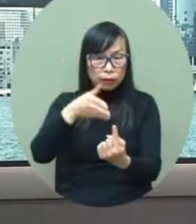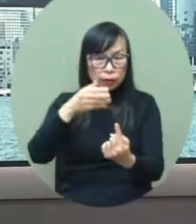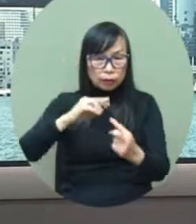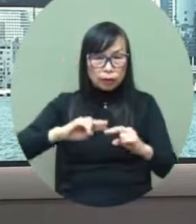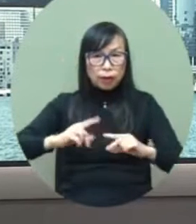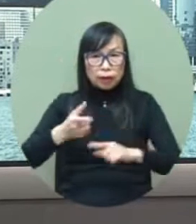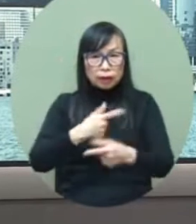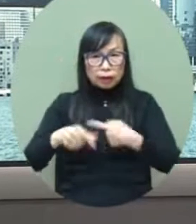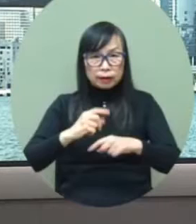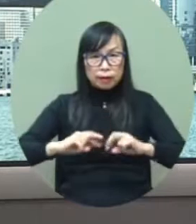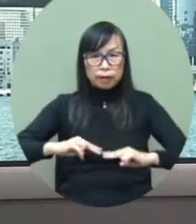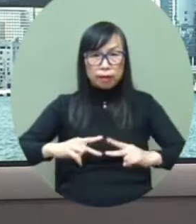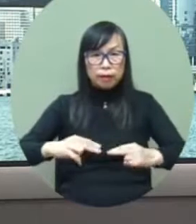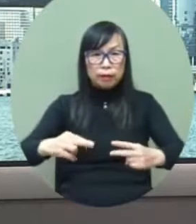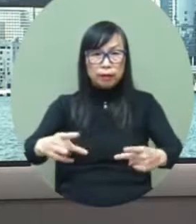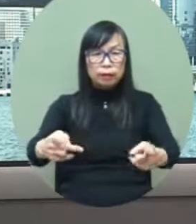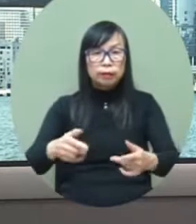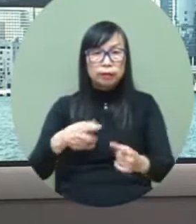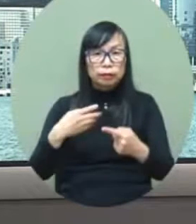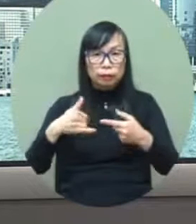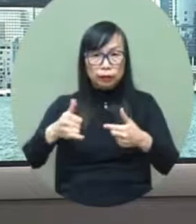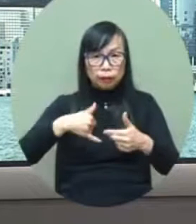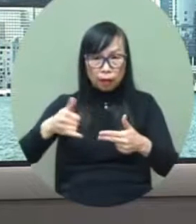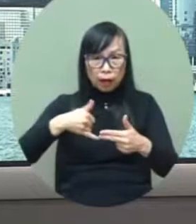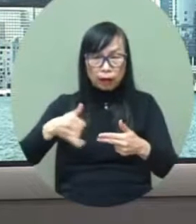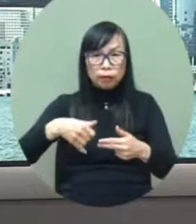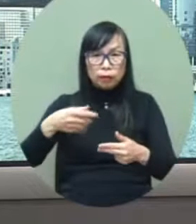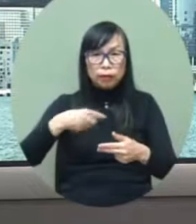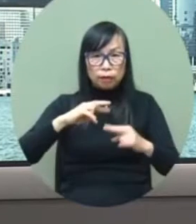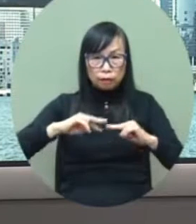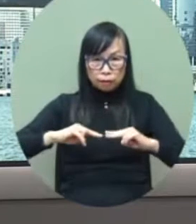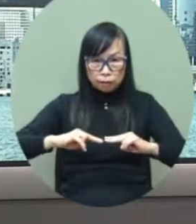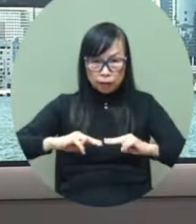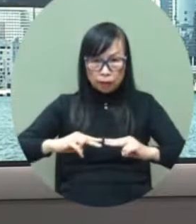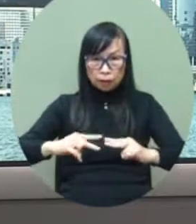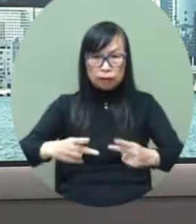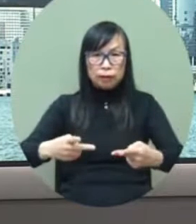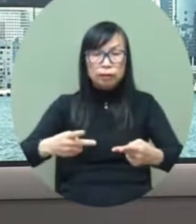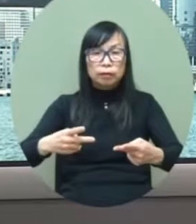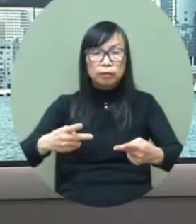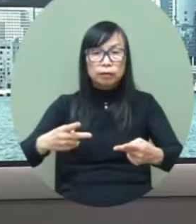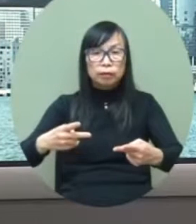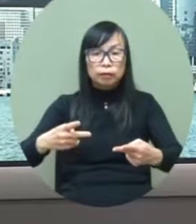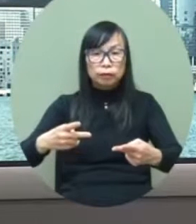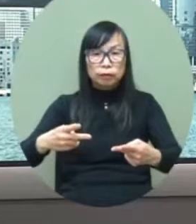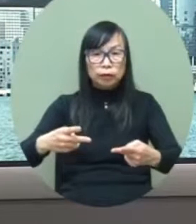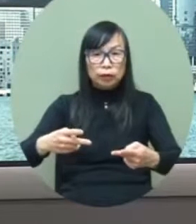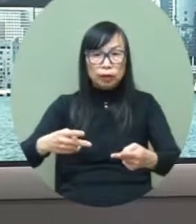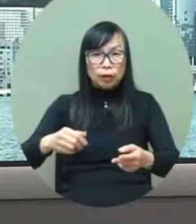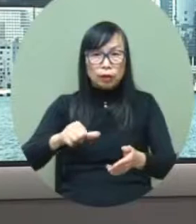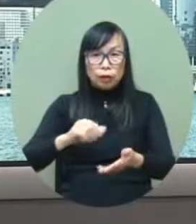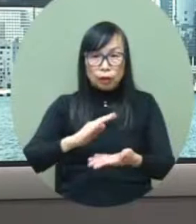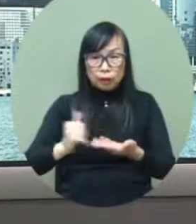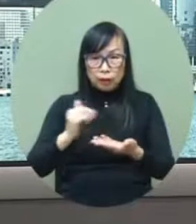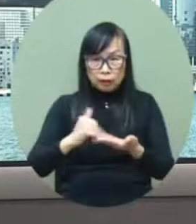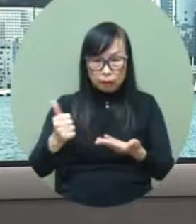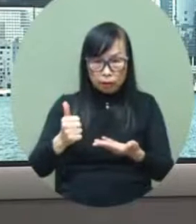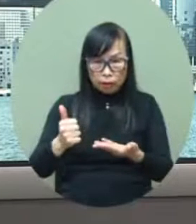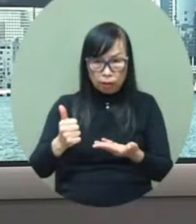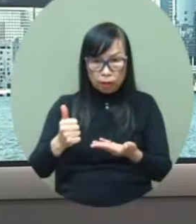new changes and second objective objective is of course to focus on the economic development